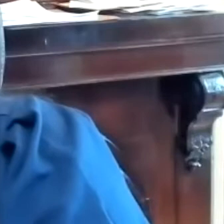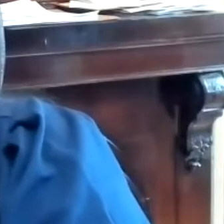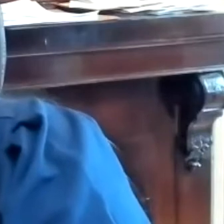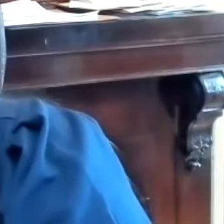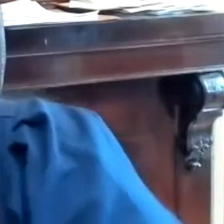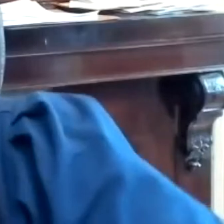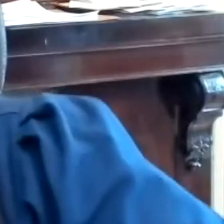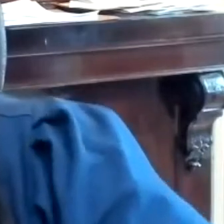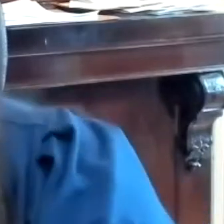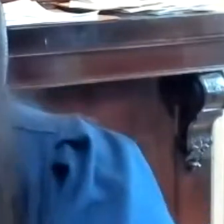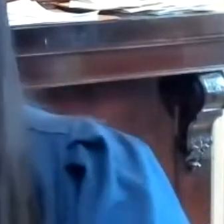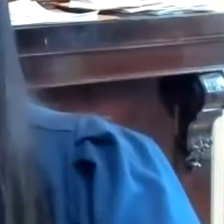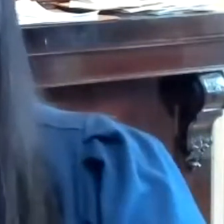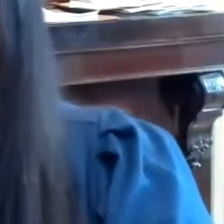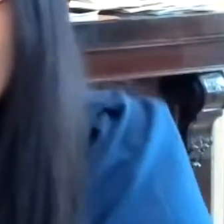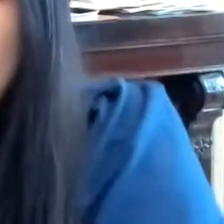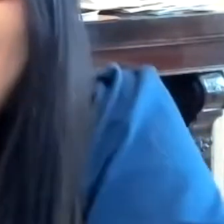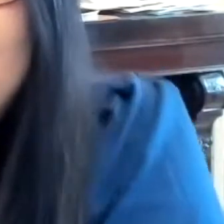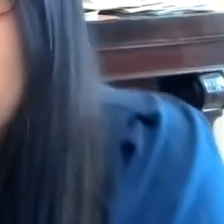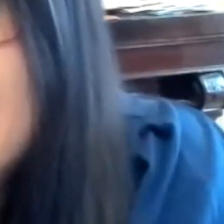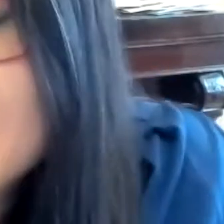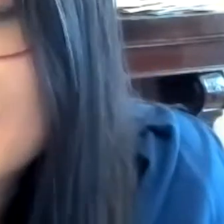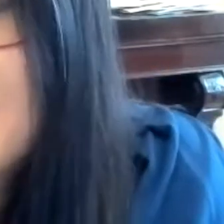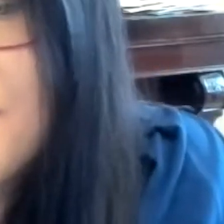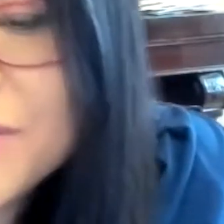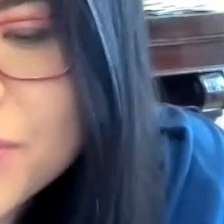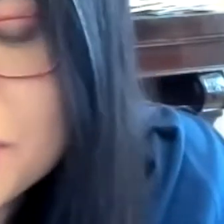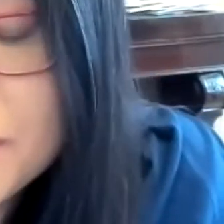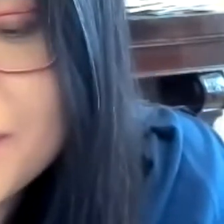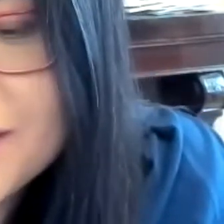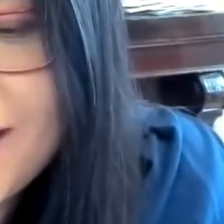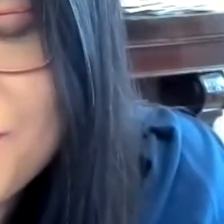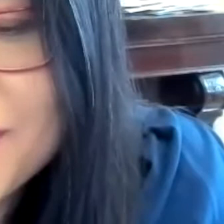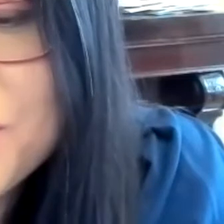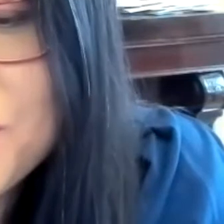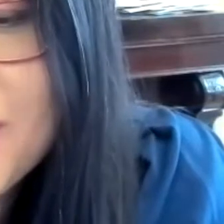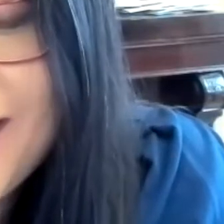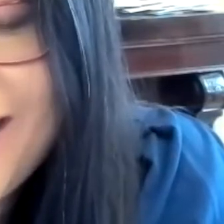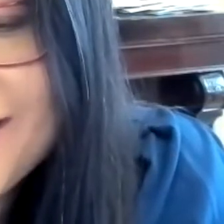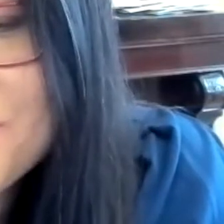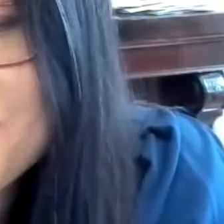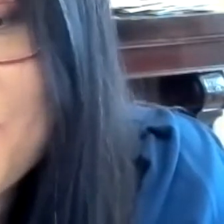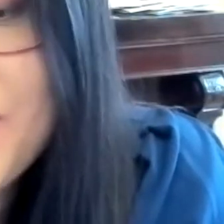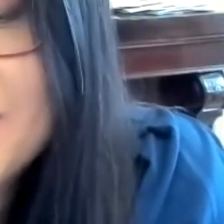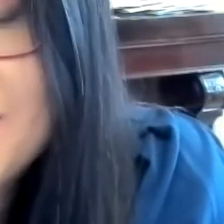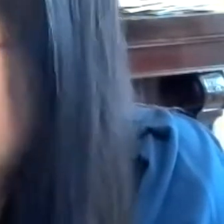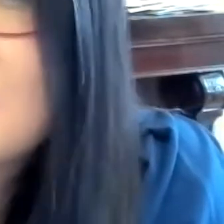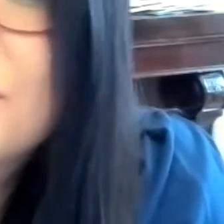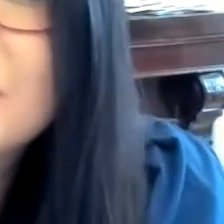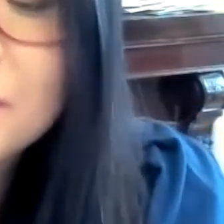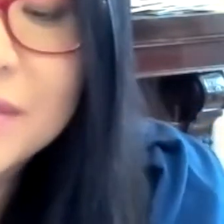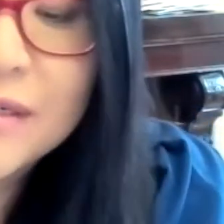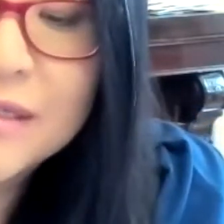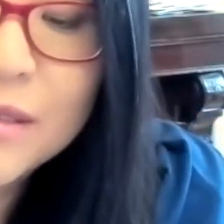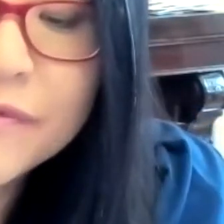was the one who actually organised all the nominations and she read through all of them and I read through them going this is